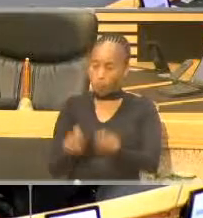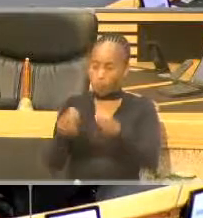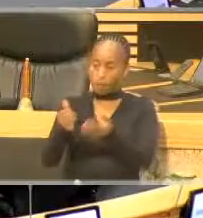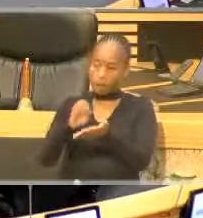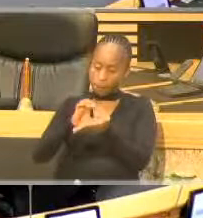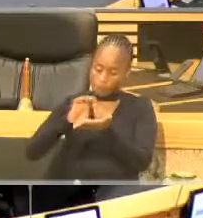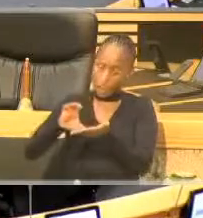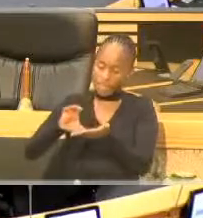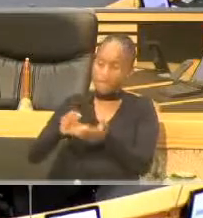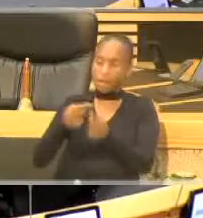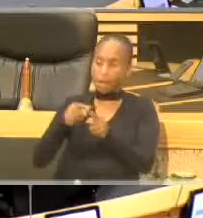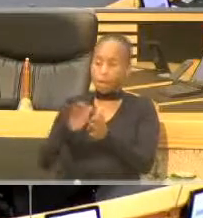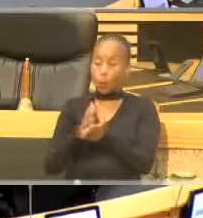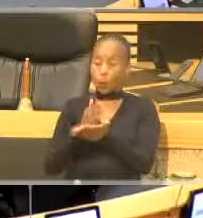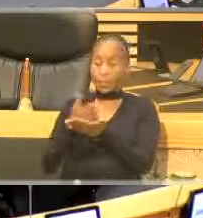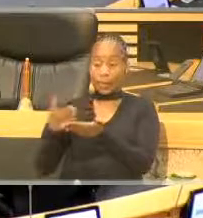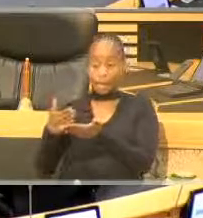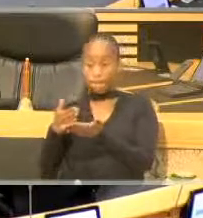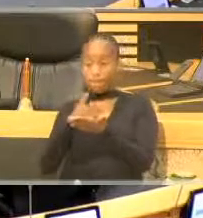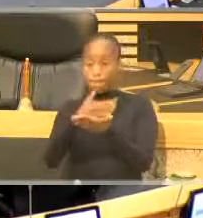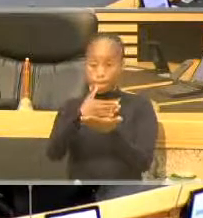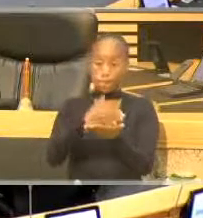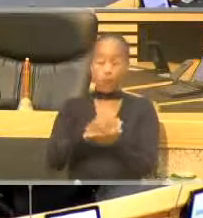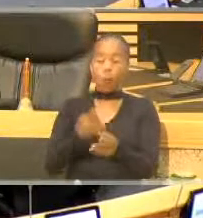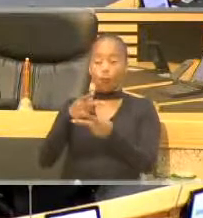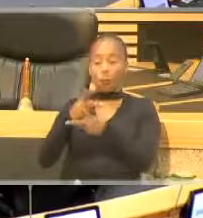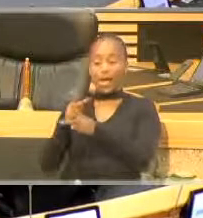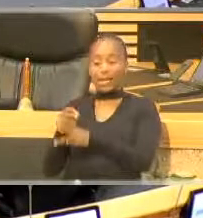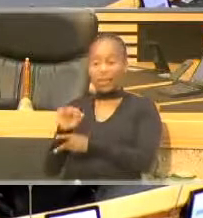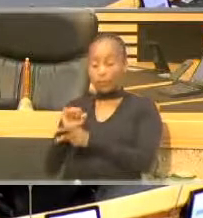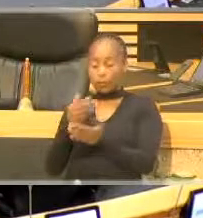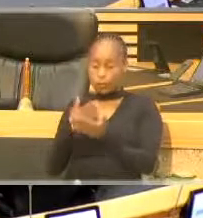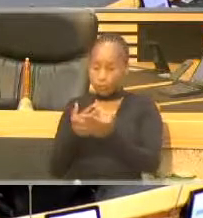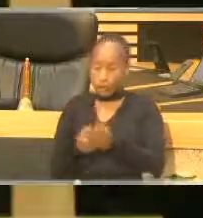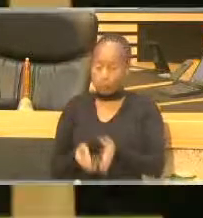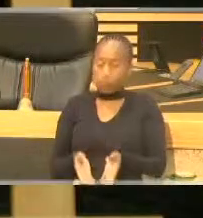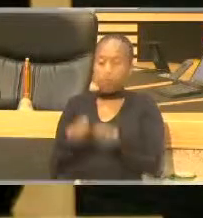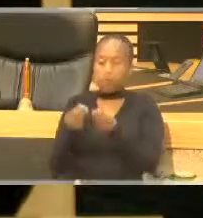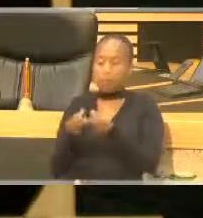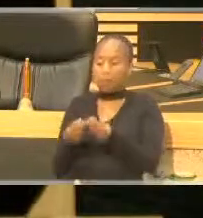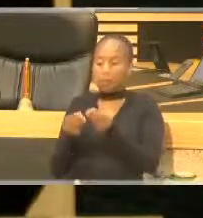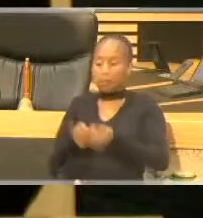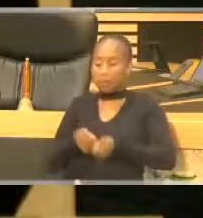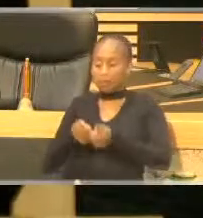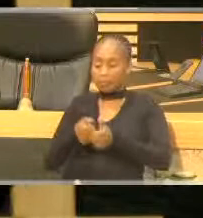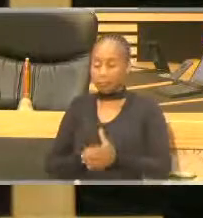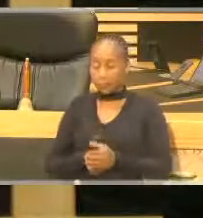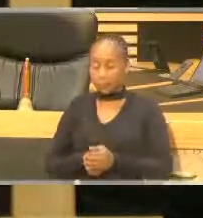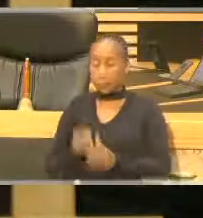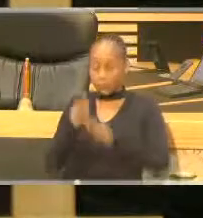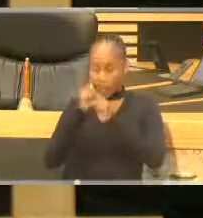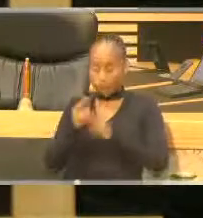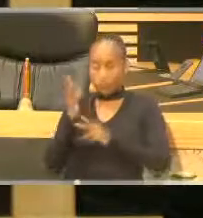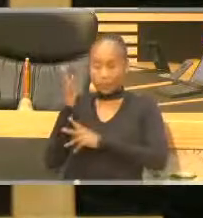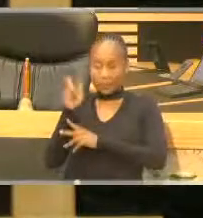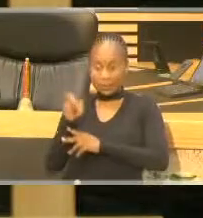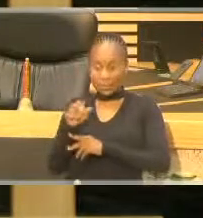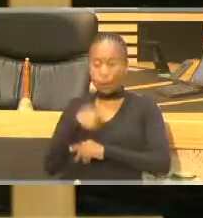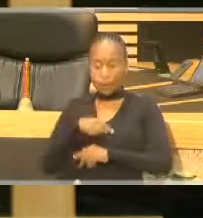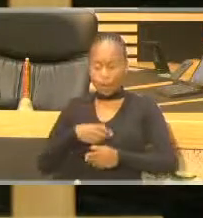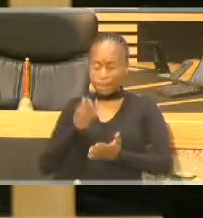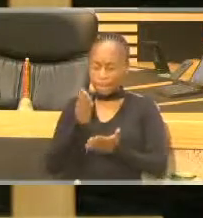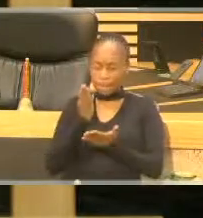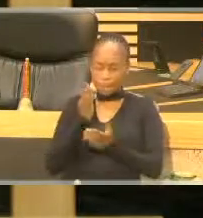some of the products to recover. Honorable Speaker, we are making a concerted effort to